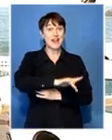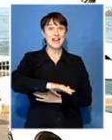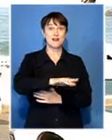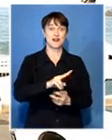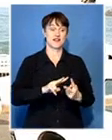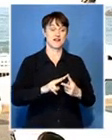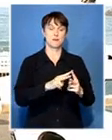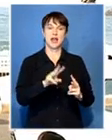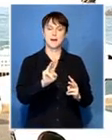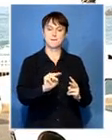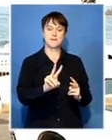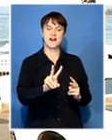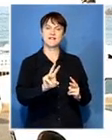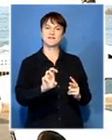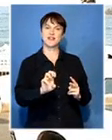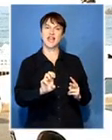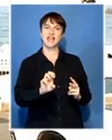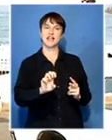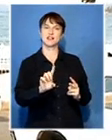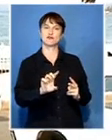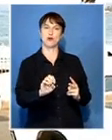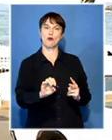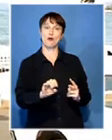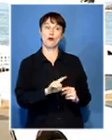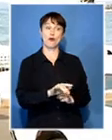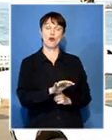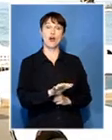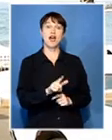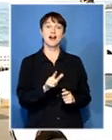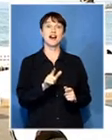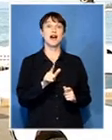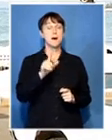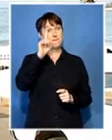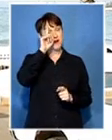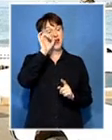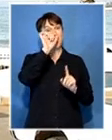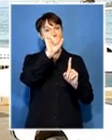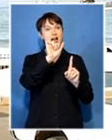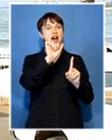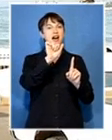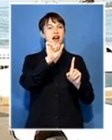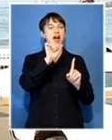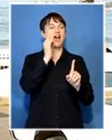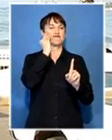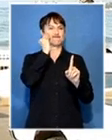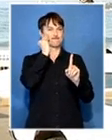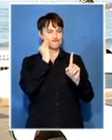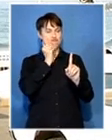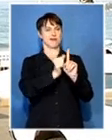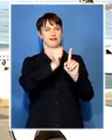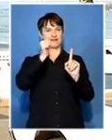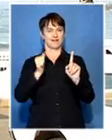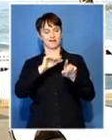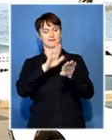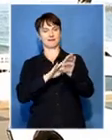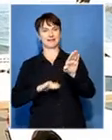in the village of Mwezo his great-grandson has actually voted there and he's a born free he was voting for the first